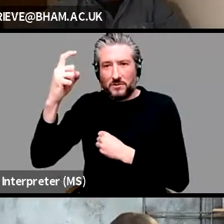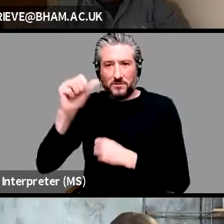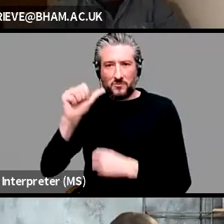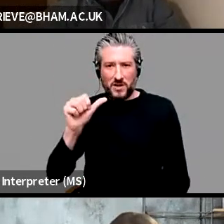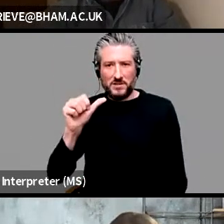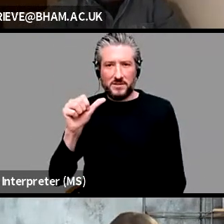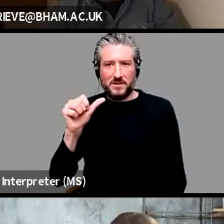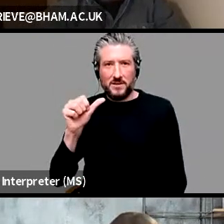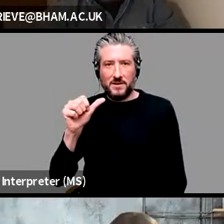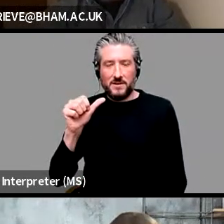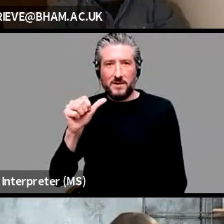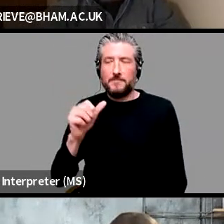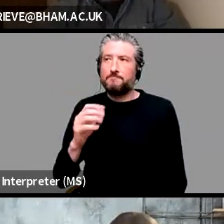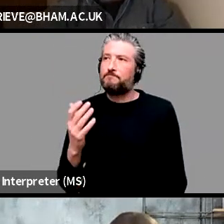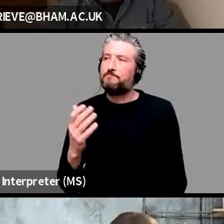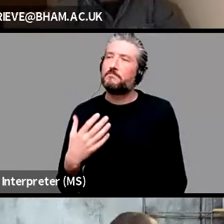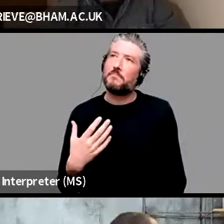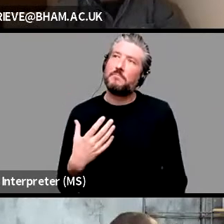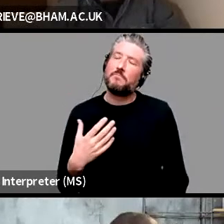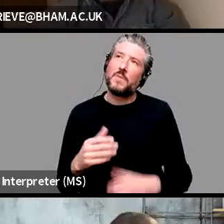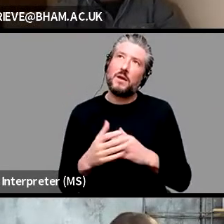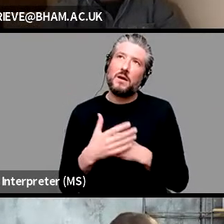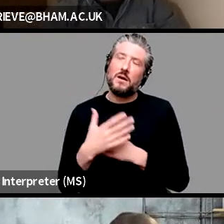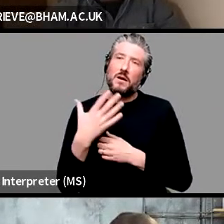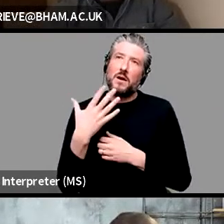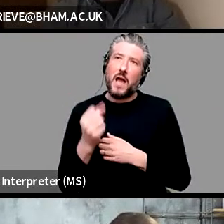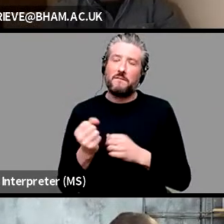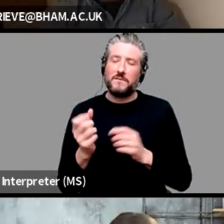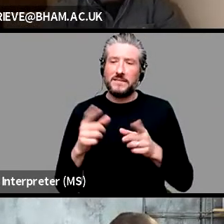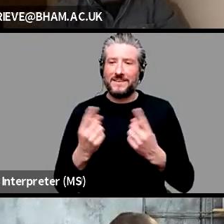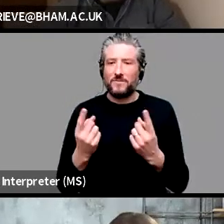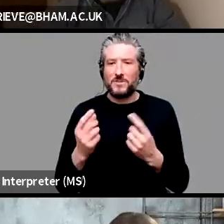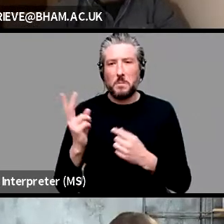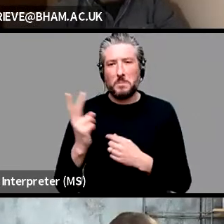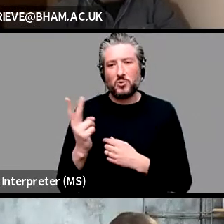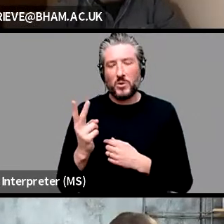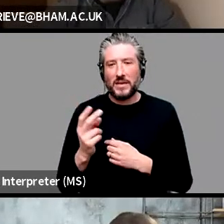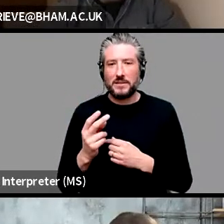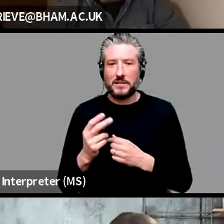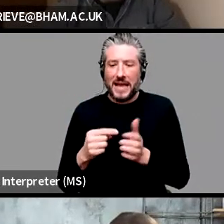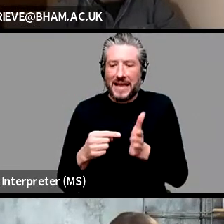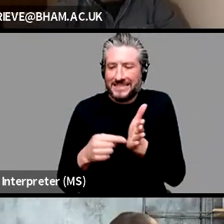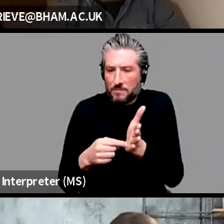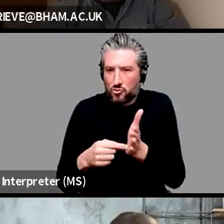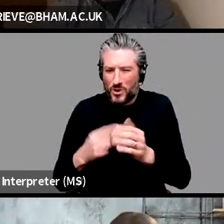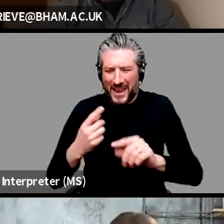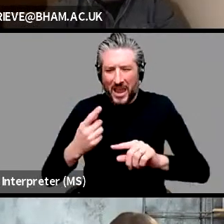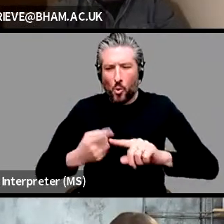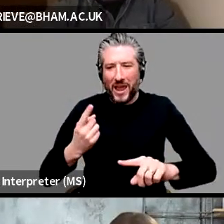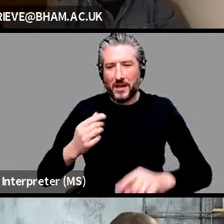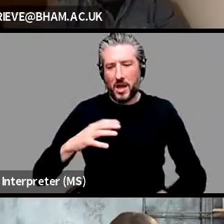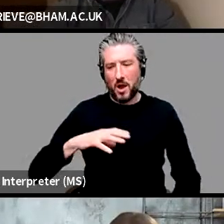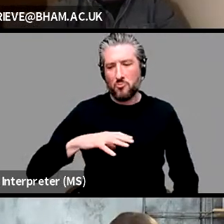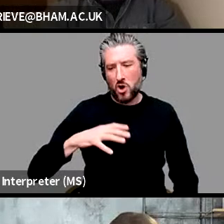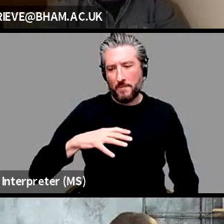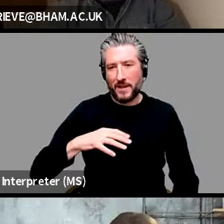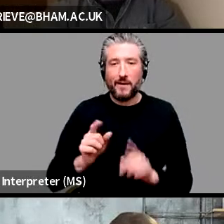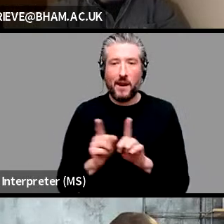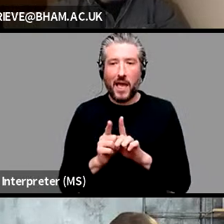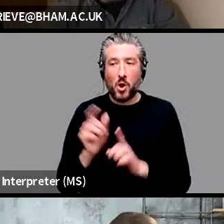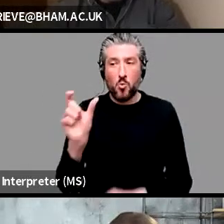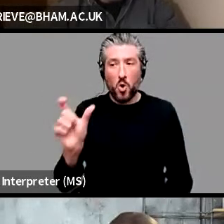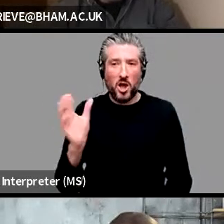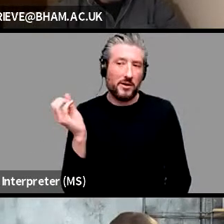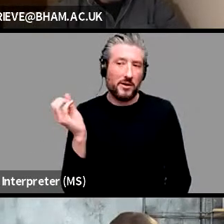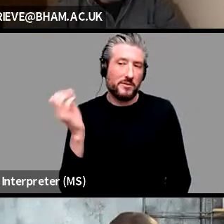you know, the difference between, you know, um, temporary quick priming, like that you hear a word. Yeah. You don't